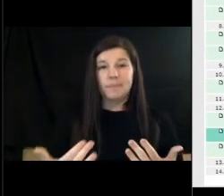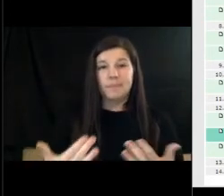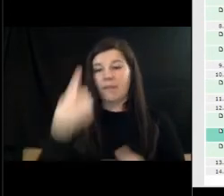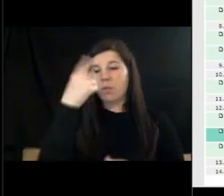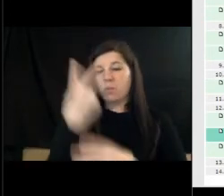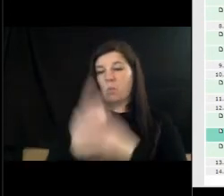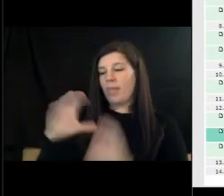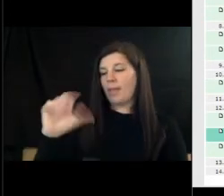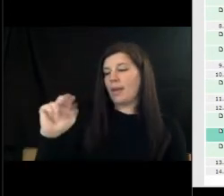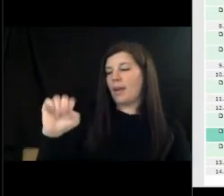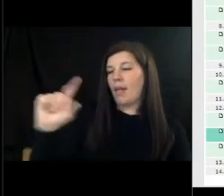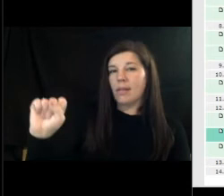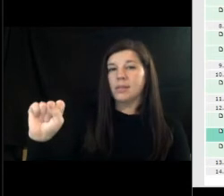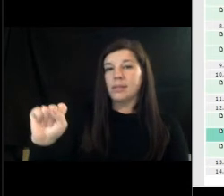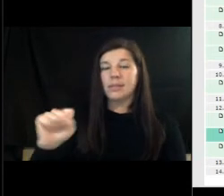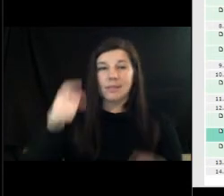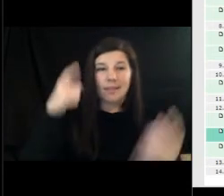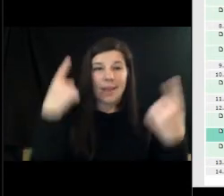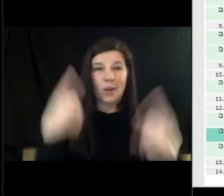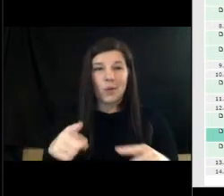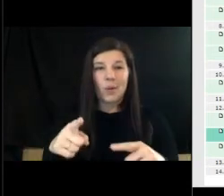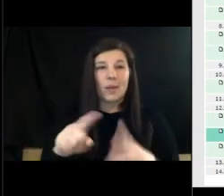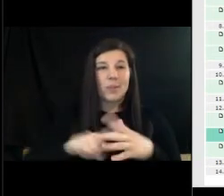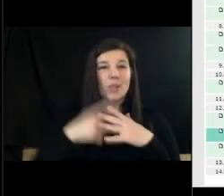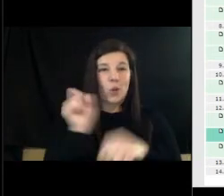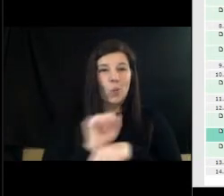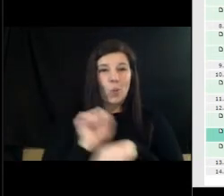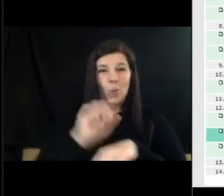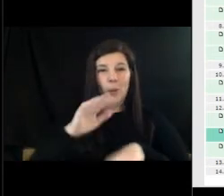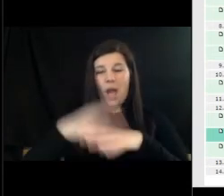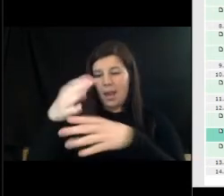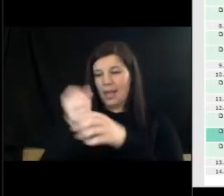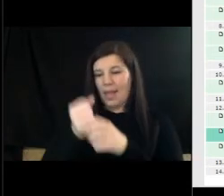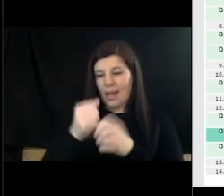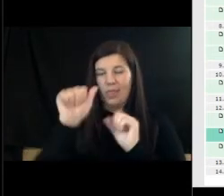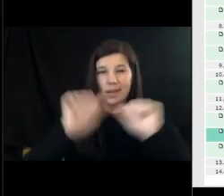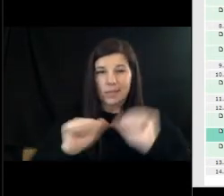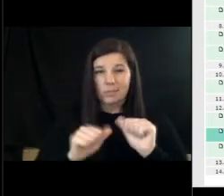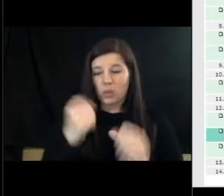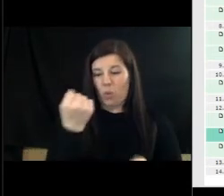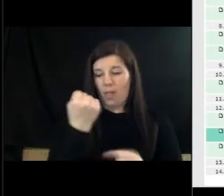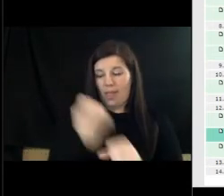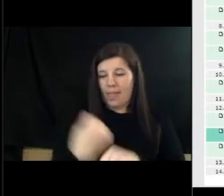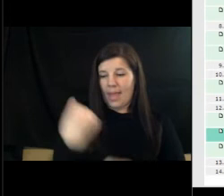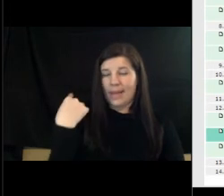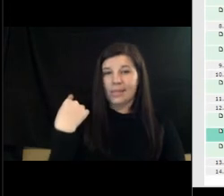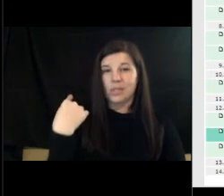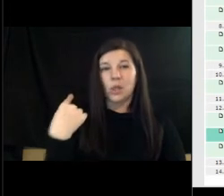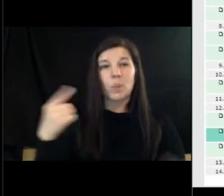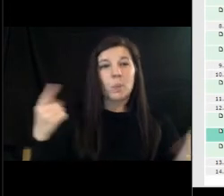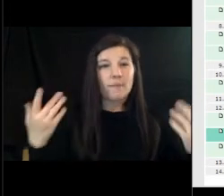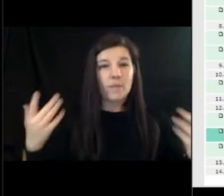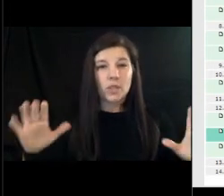uh the agreement we started working on getting this assessment and so this last year we ended up uh doing the